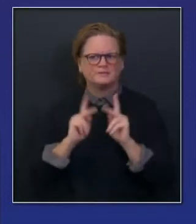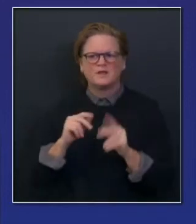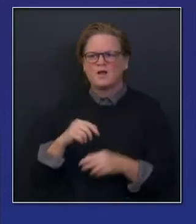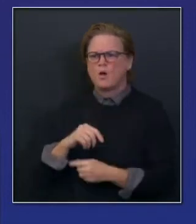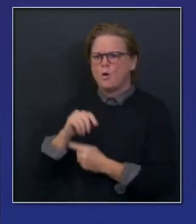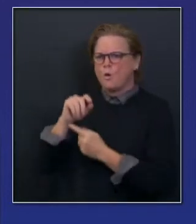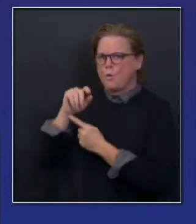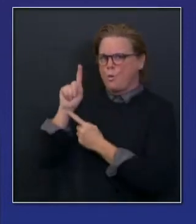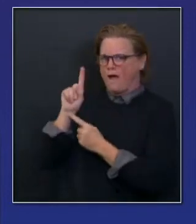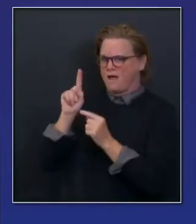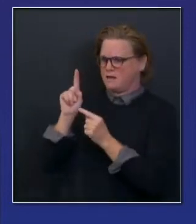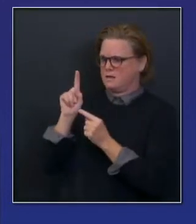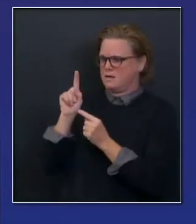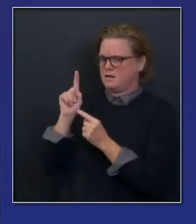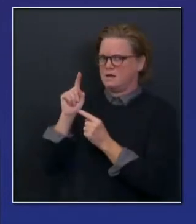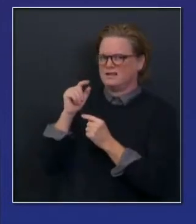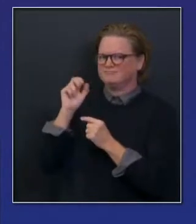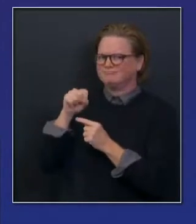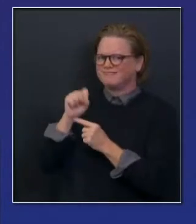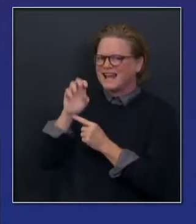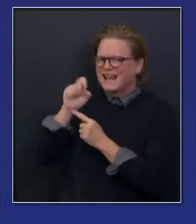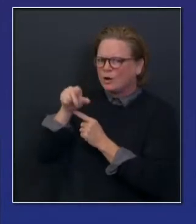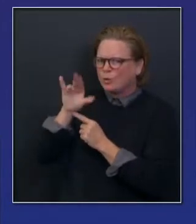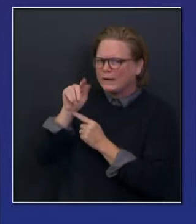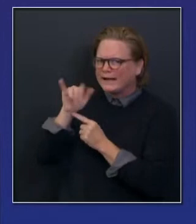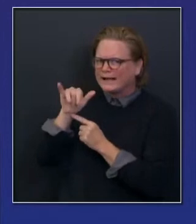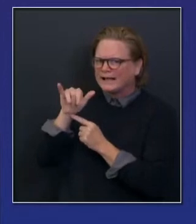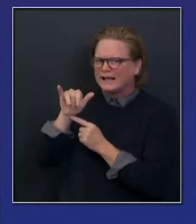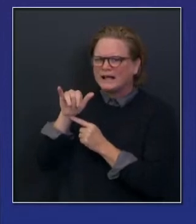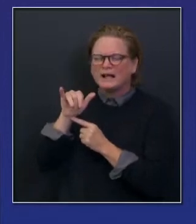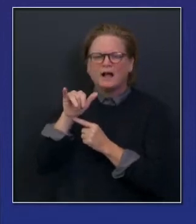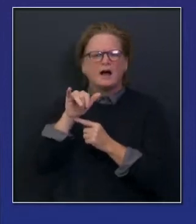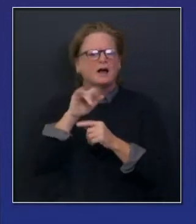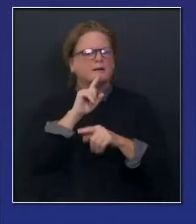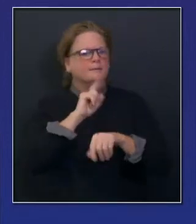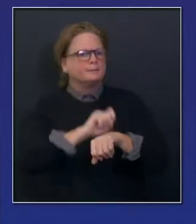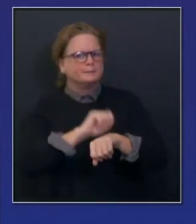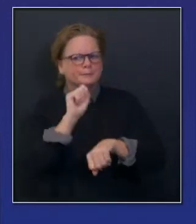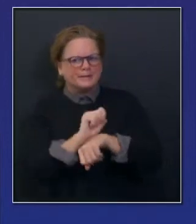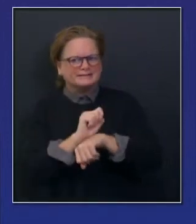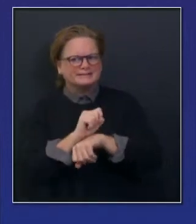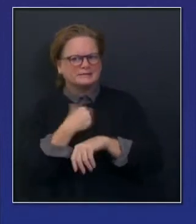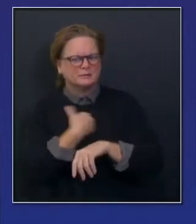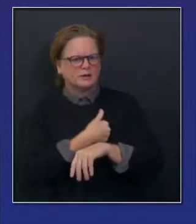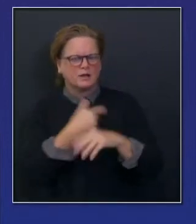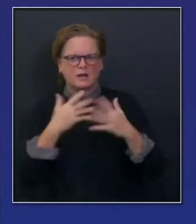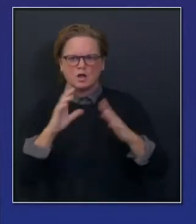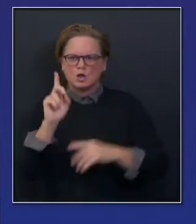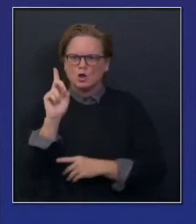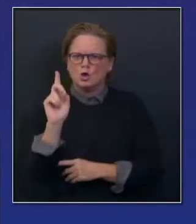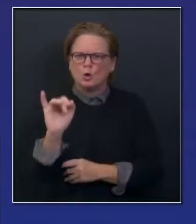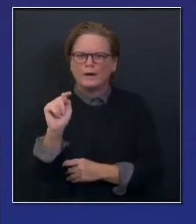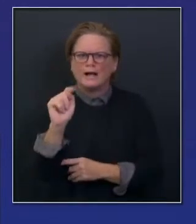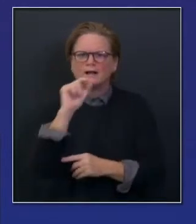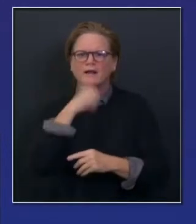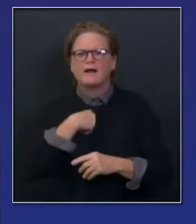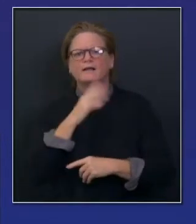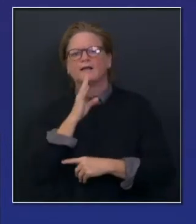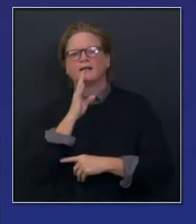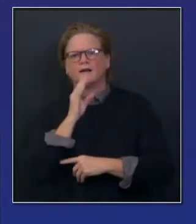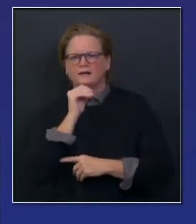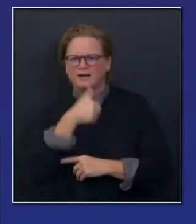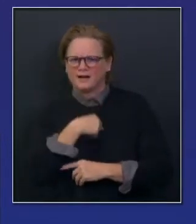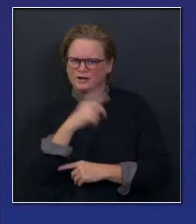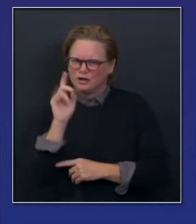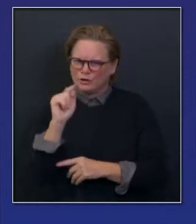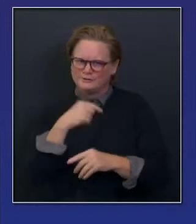as a platform, but it's manifested in real time. Speaking of manifesting, it goes without saying